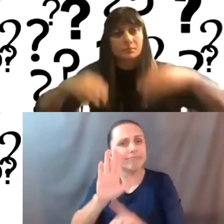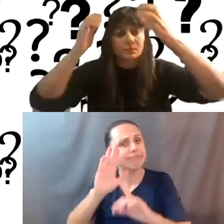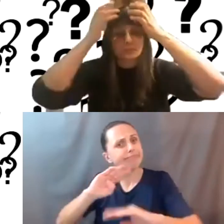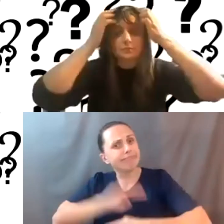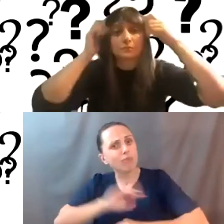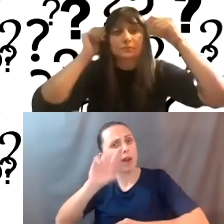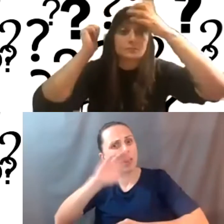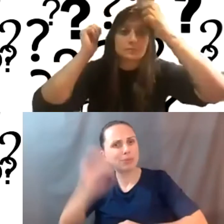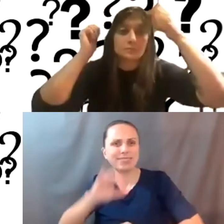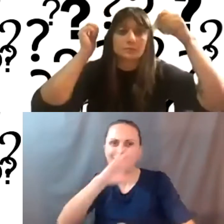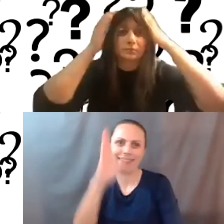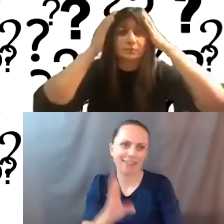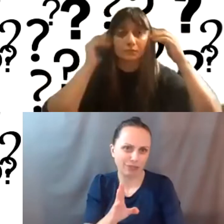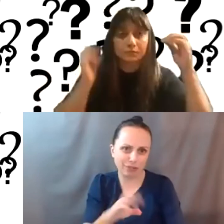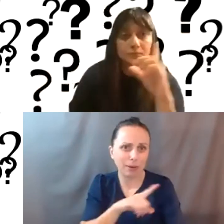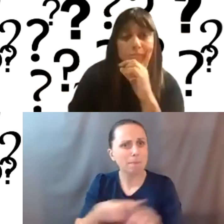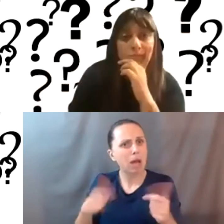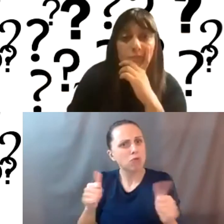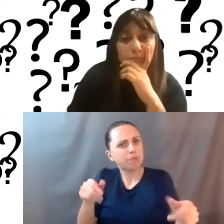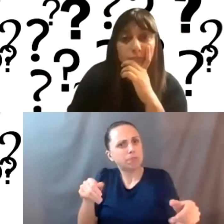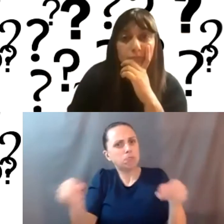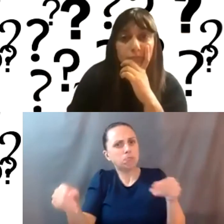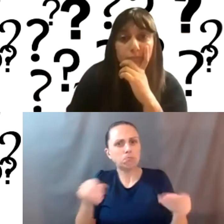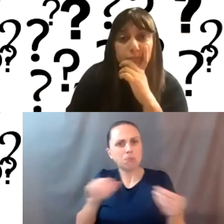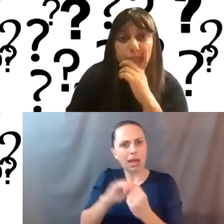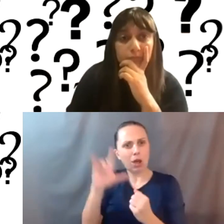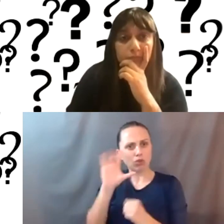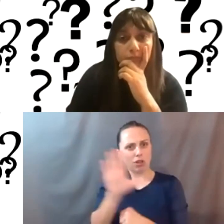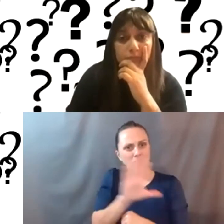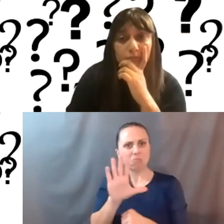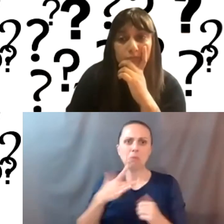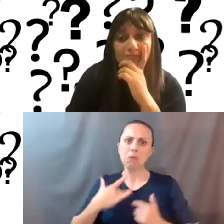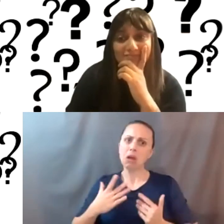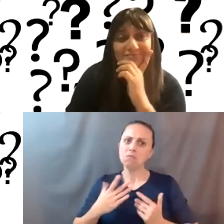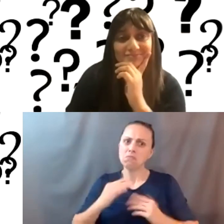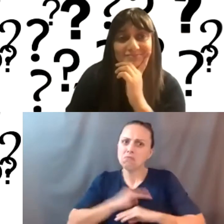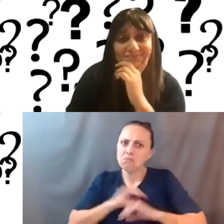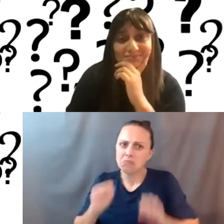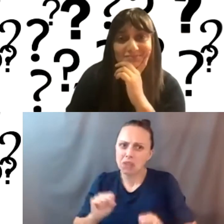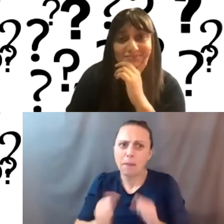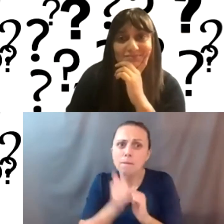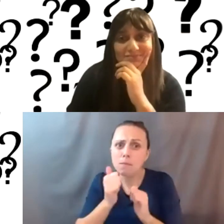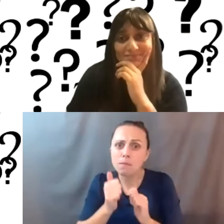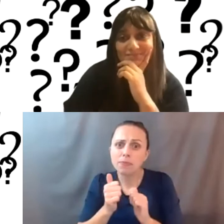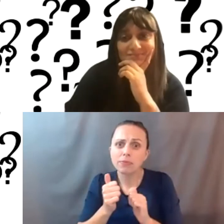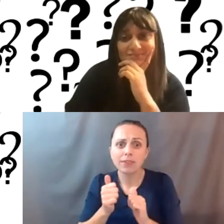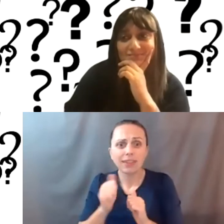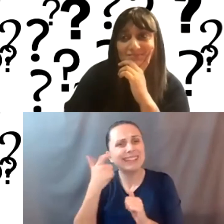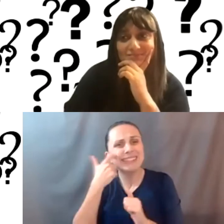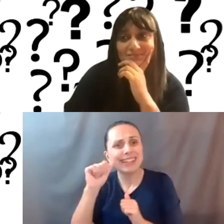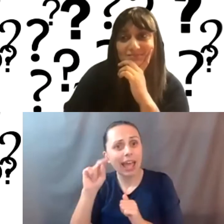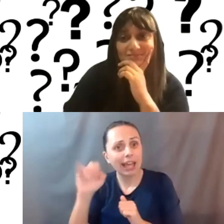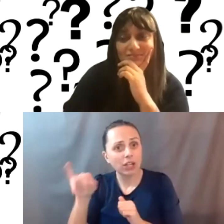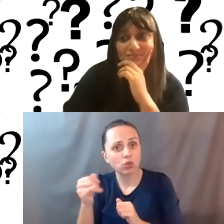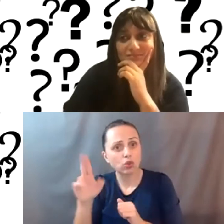So if you have a little bit of flexibility around how things will look, um, you usually can get a theme and, and most themes are more than what Andrew is saying. I would say,